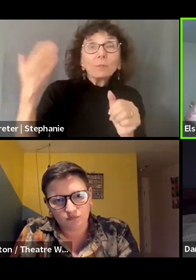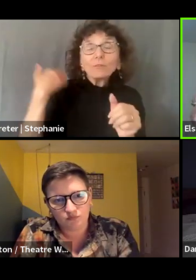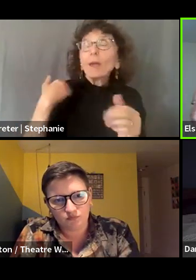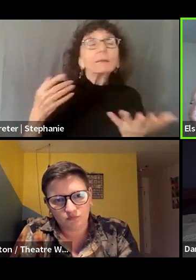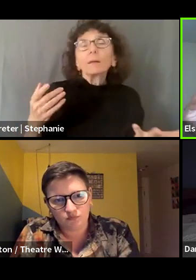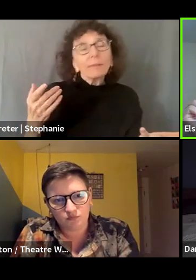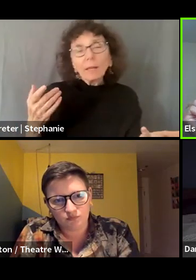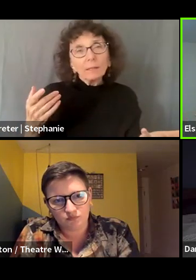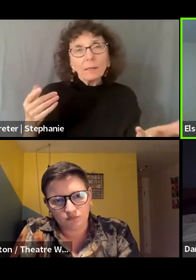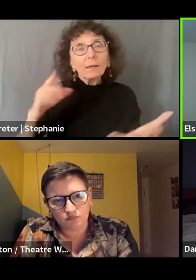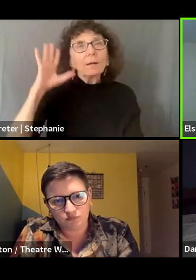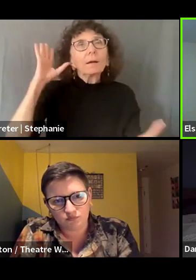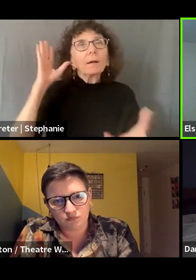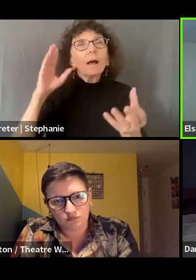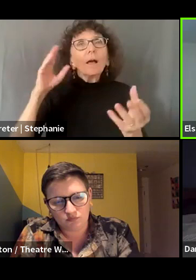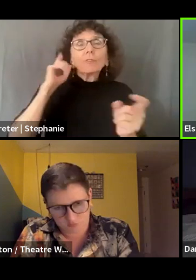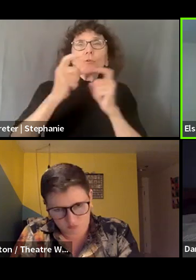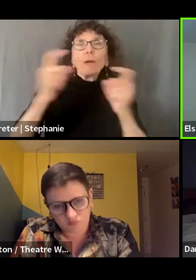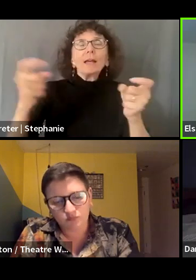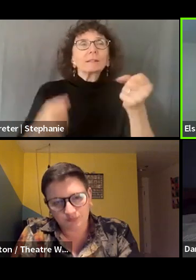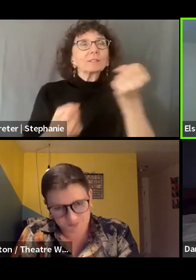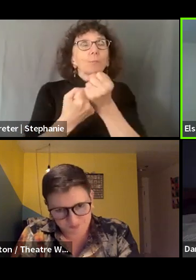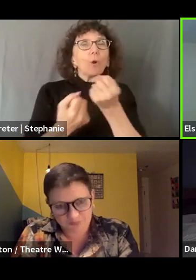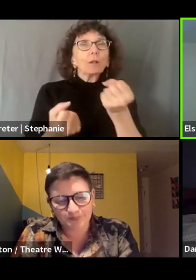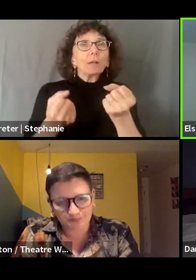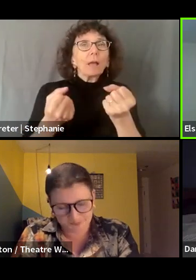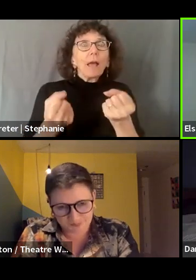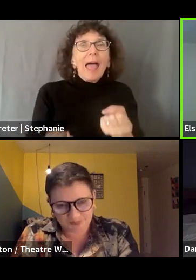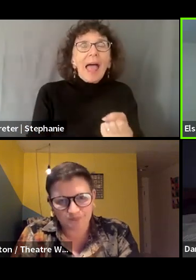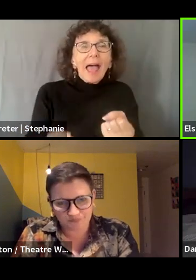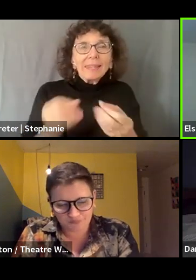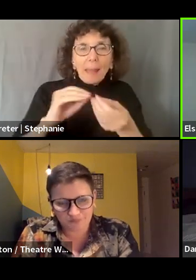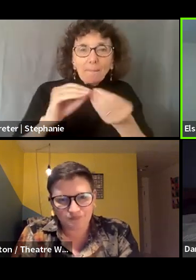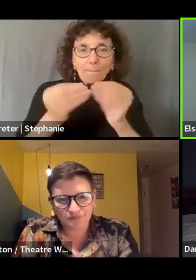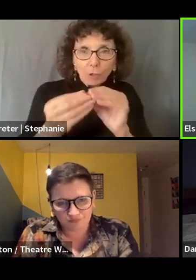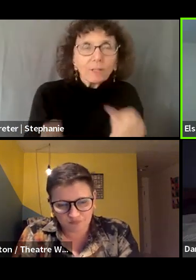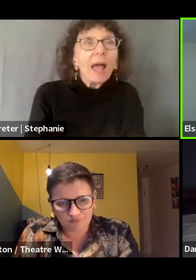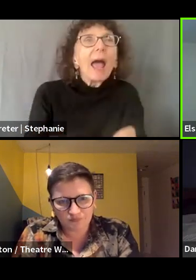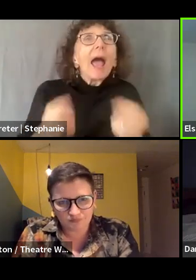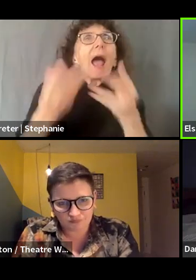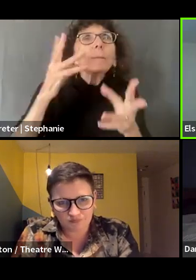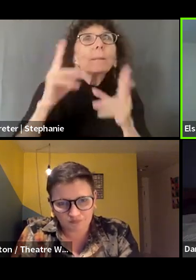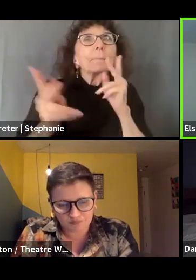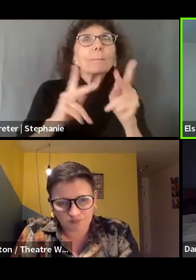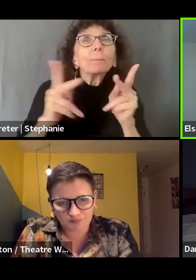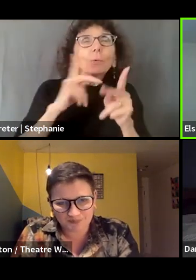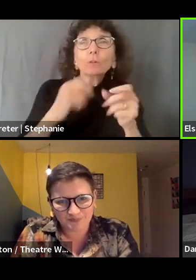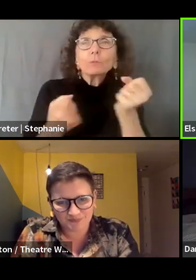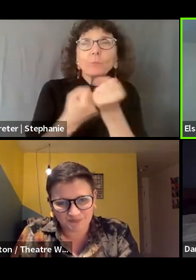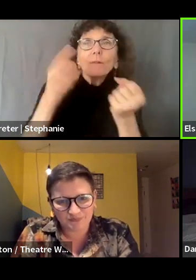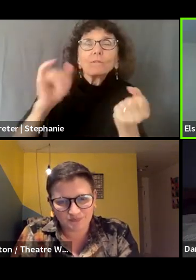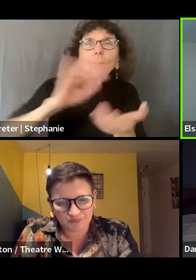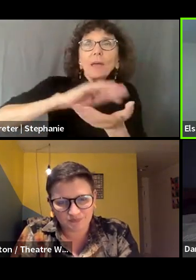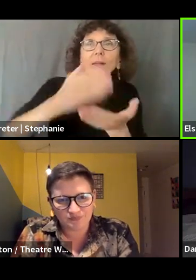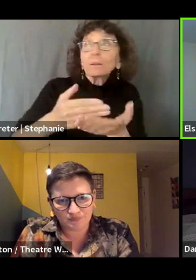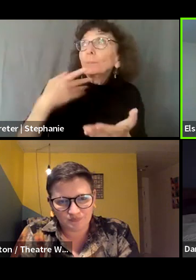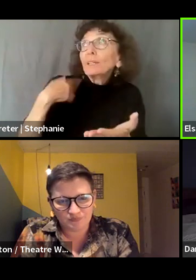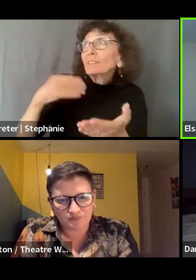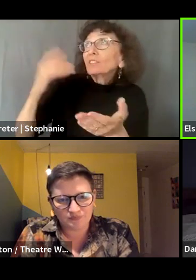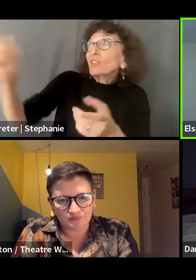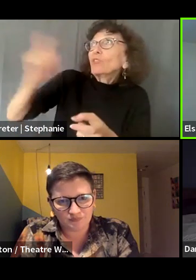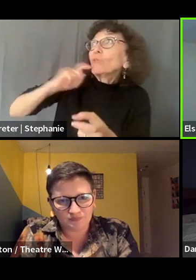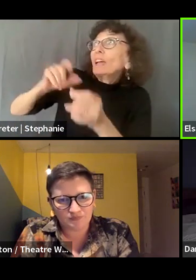many artists did this grant go to support, you know, these metrics that are, you know, uh, put upon us. Um, and so I think